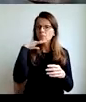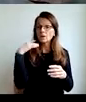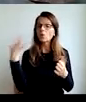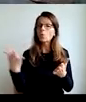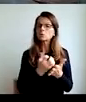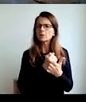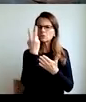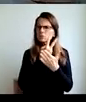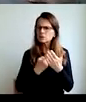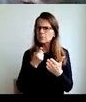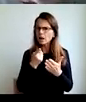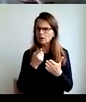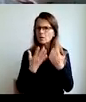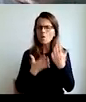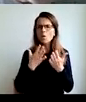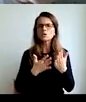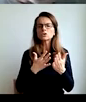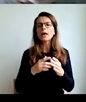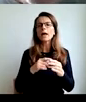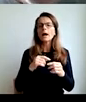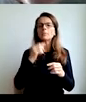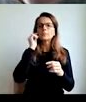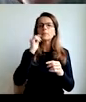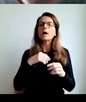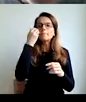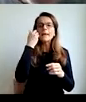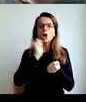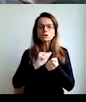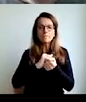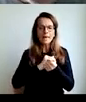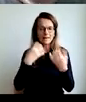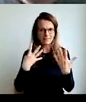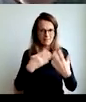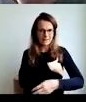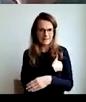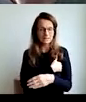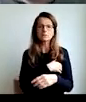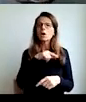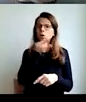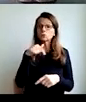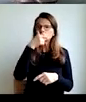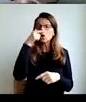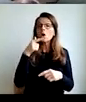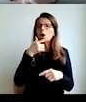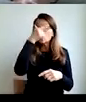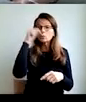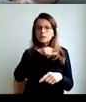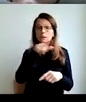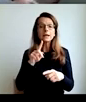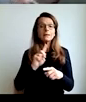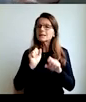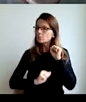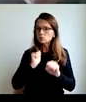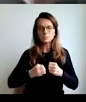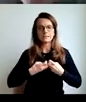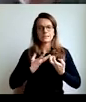state, if you why should be washed at 90, this is